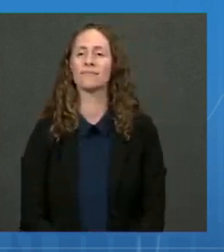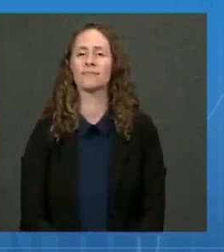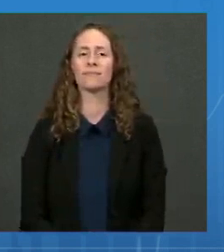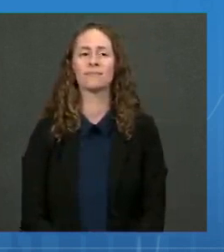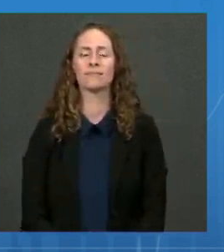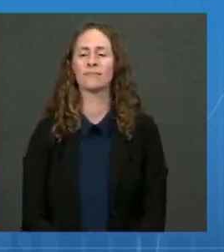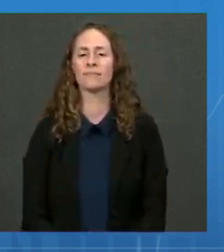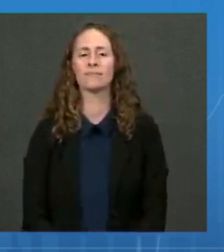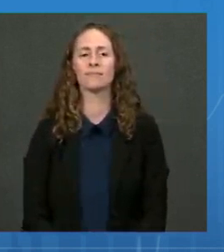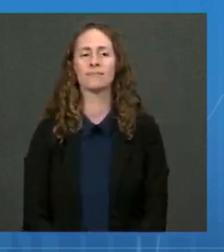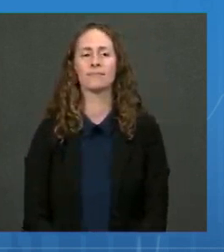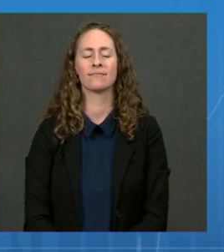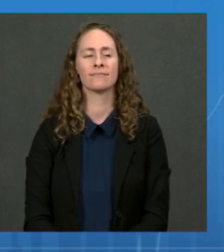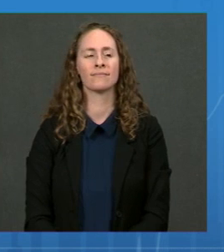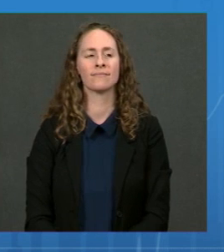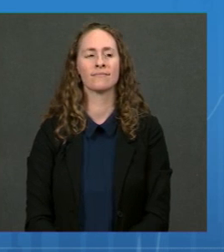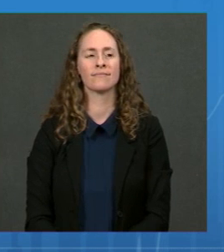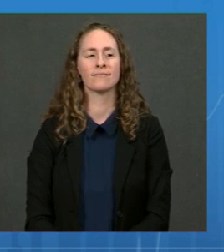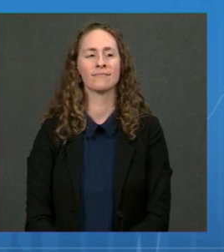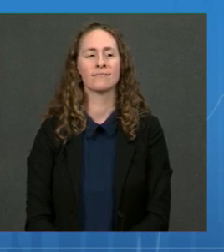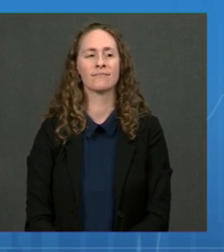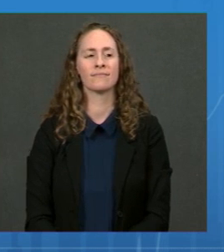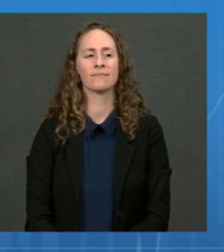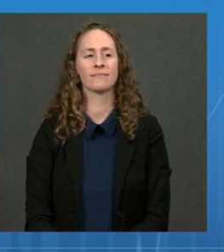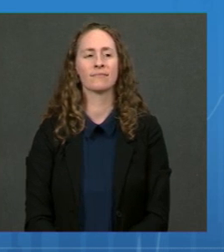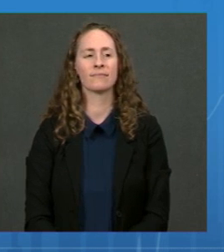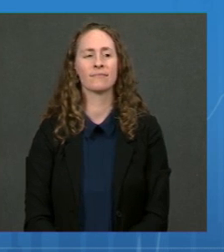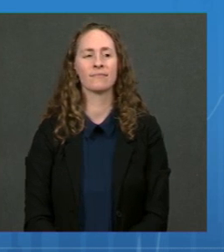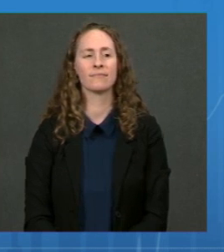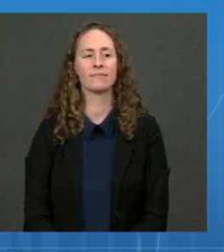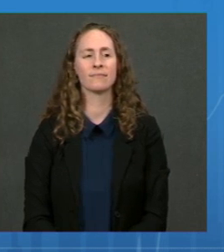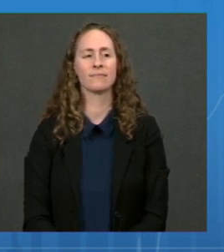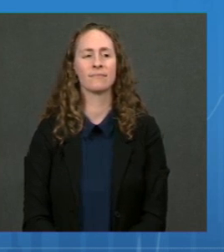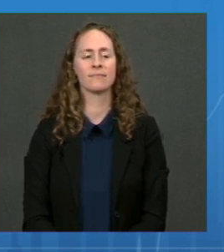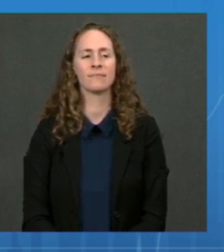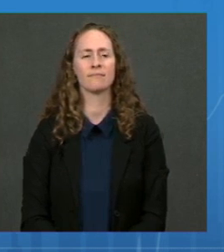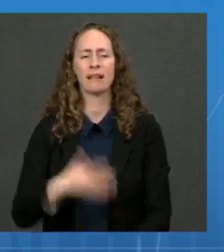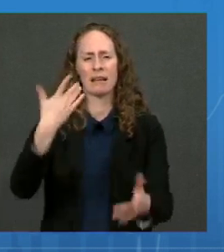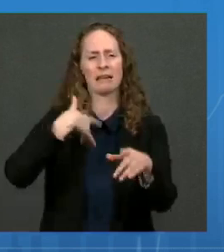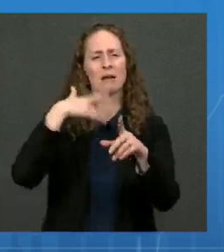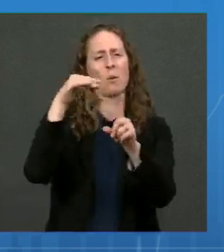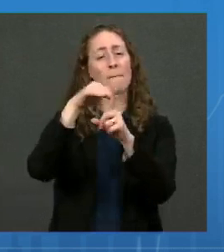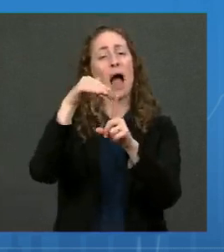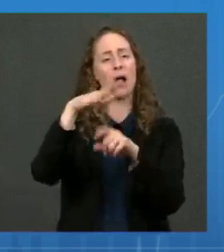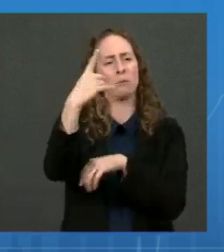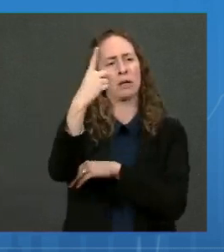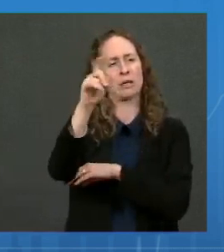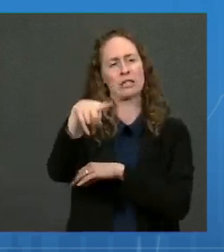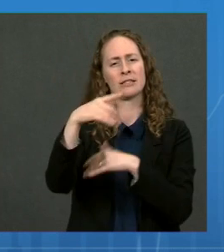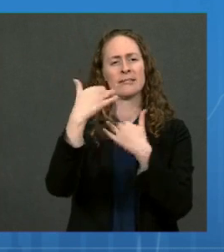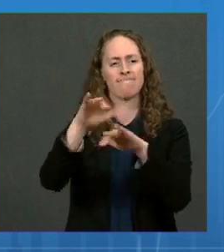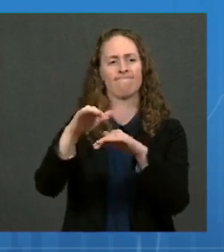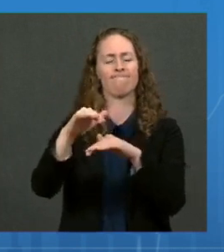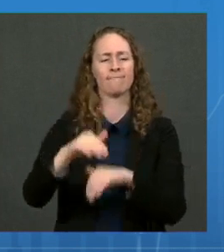Thanks, Jeff. A reminder to keep your question to one question. First, we will go to Dave Schapper at NPR.